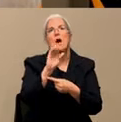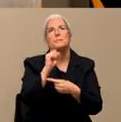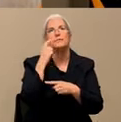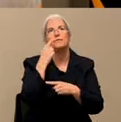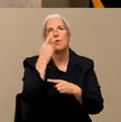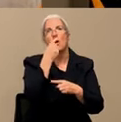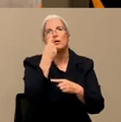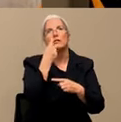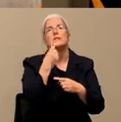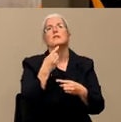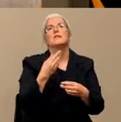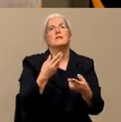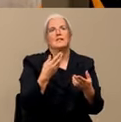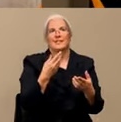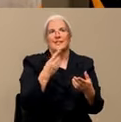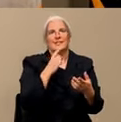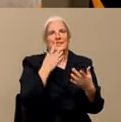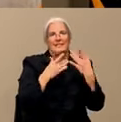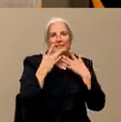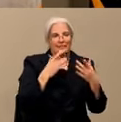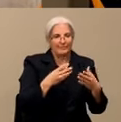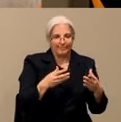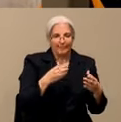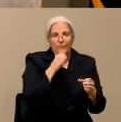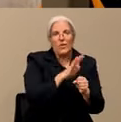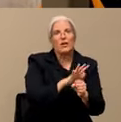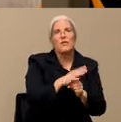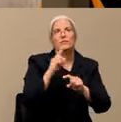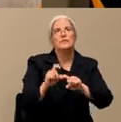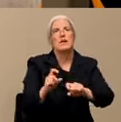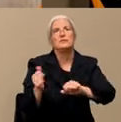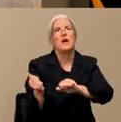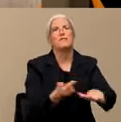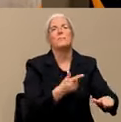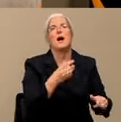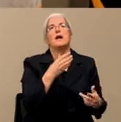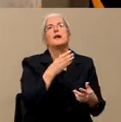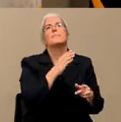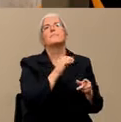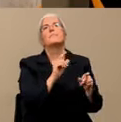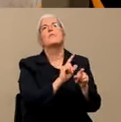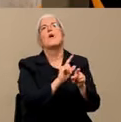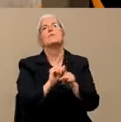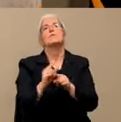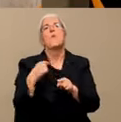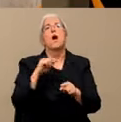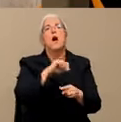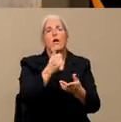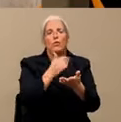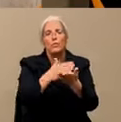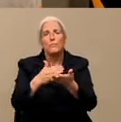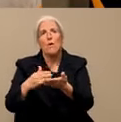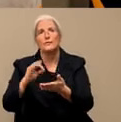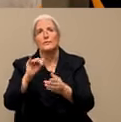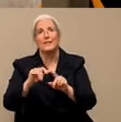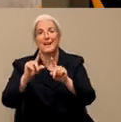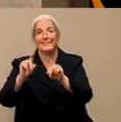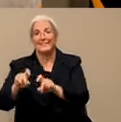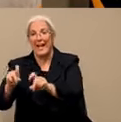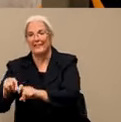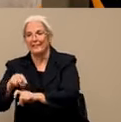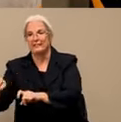short supply, and there are many other parts of the testing process that are not readily available.